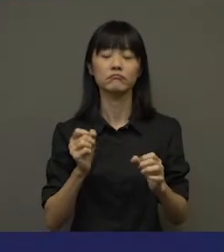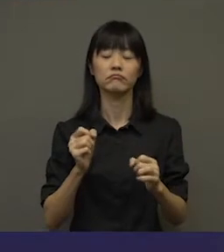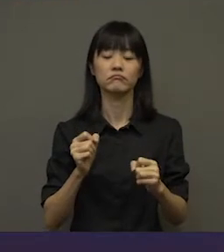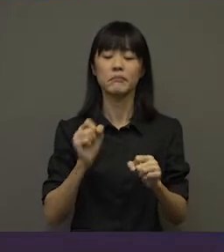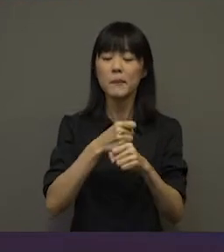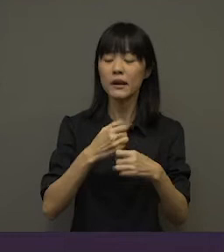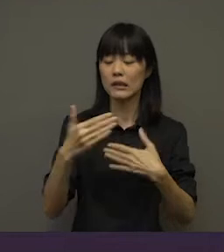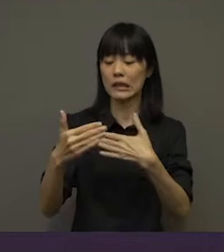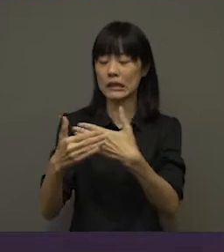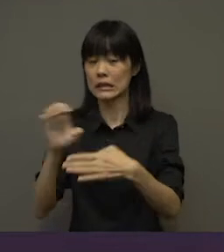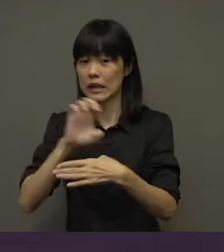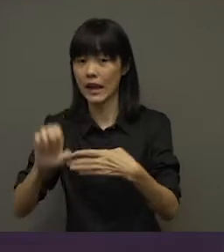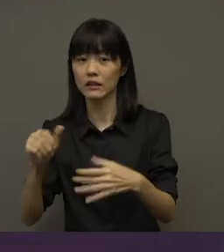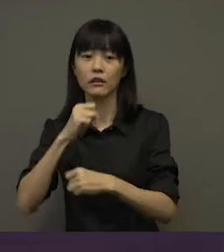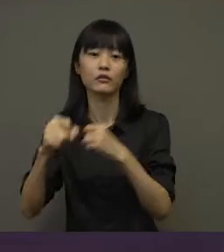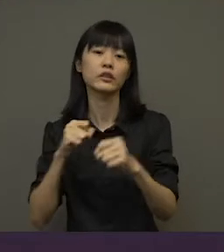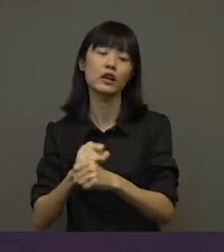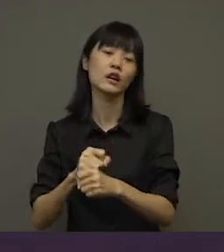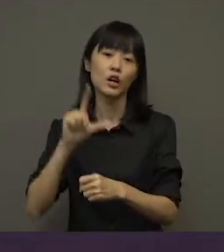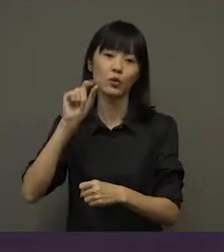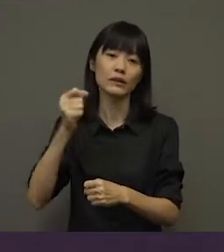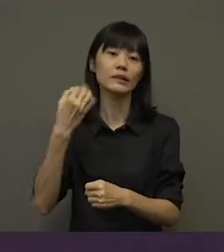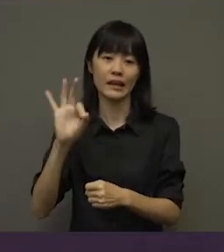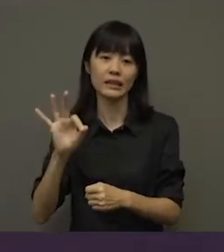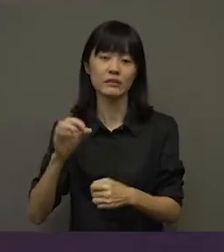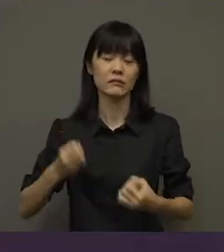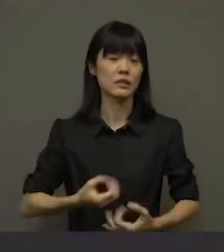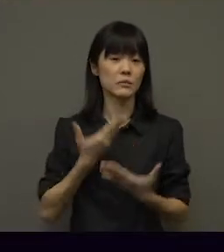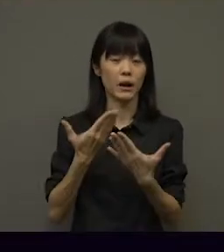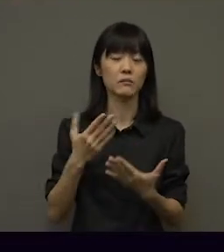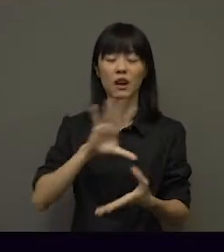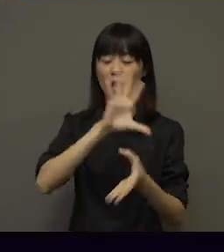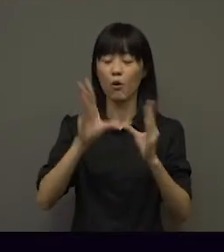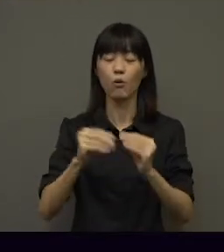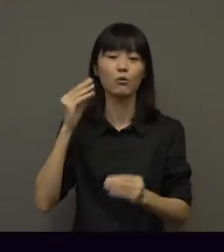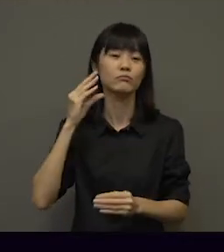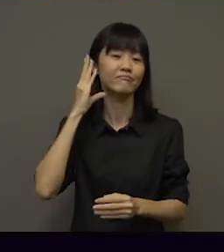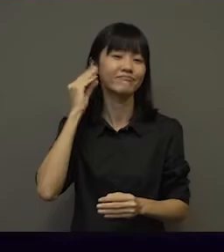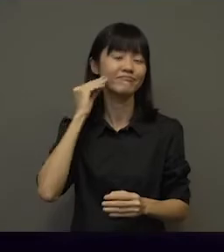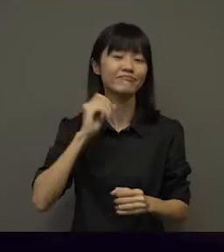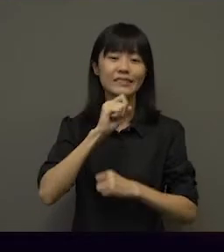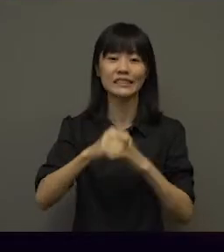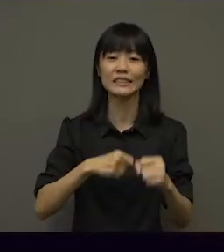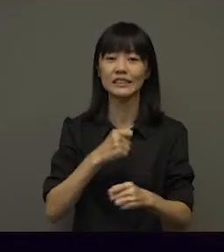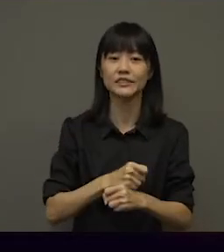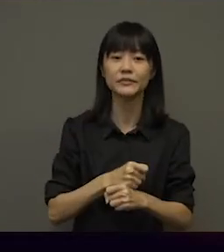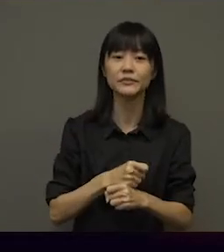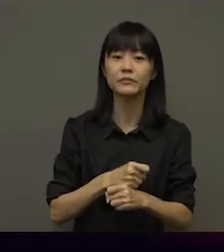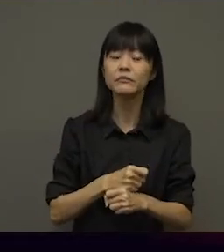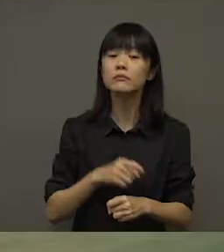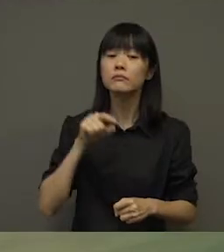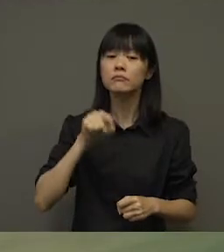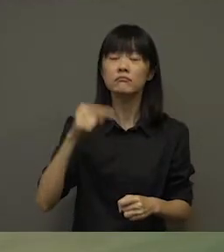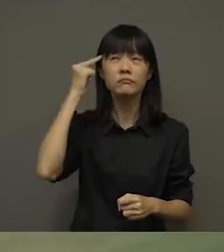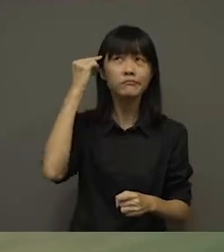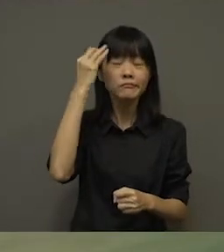artwork was created at the close of 2019 and was very much inspired by the past year, hence the title Reflections. It was a year in